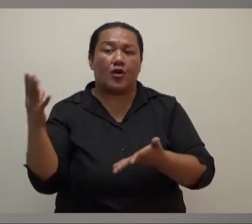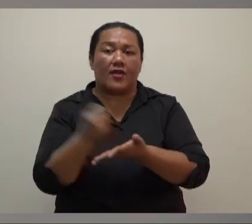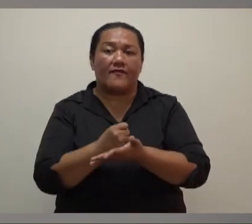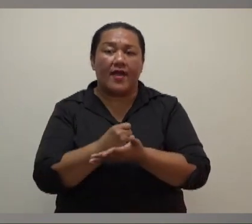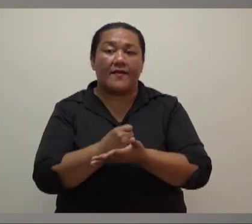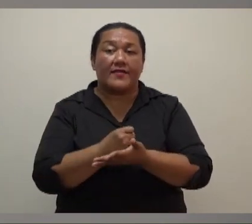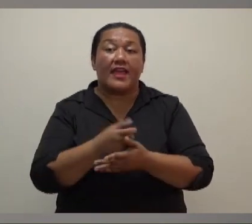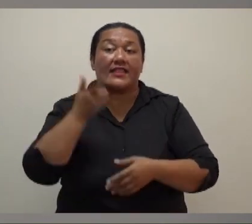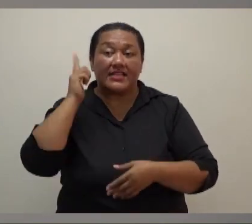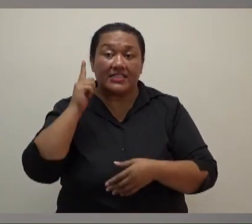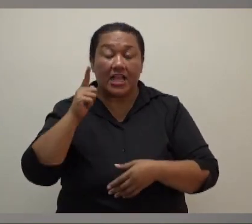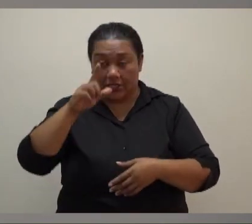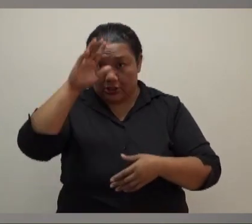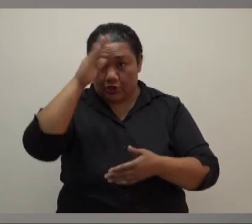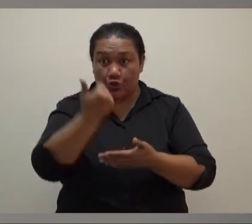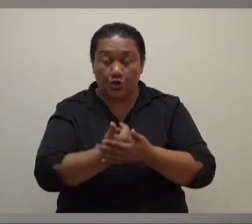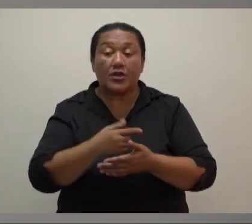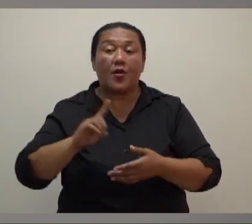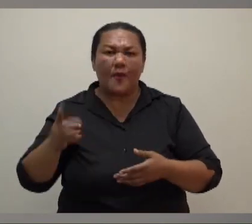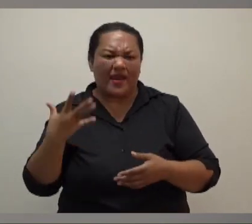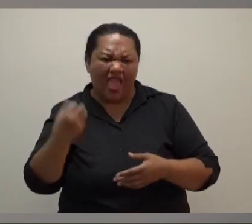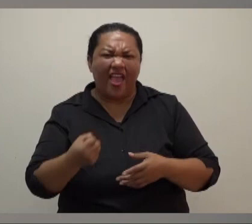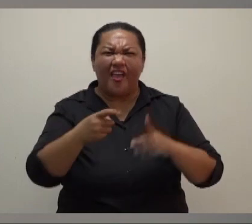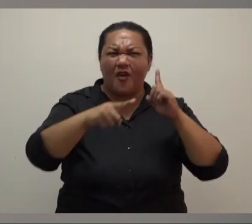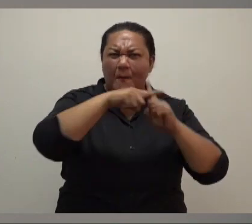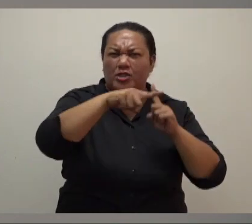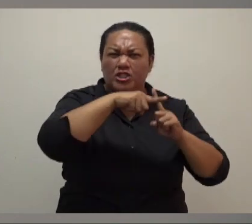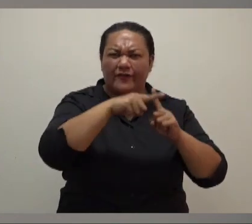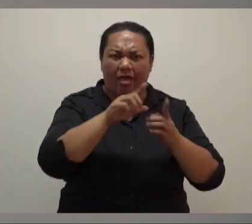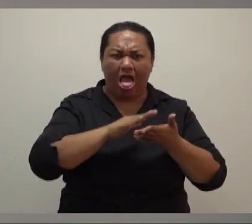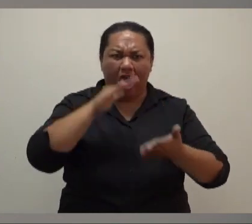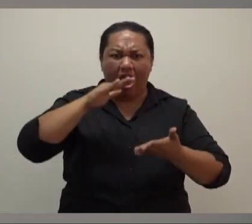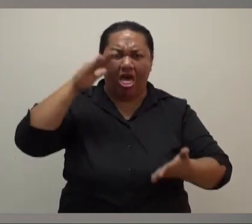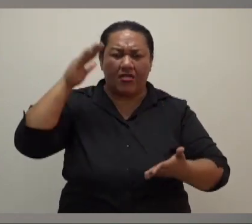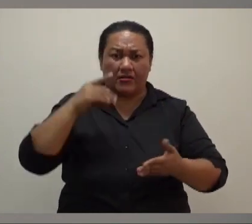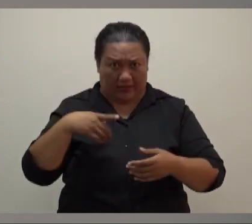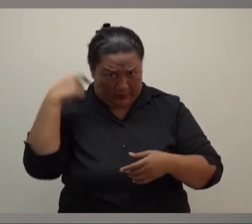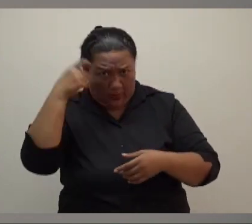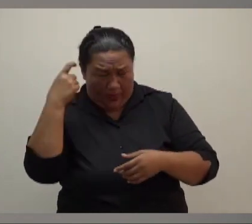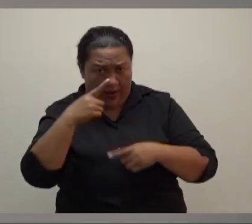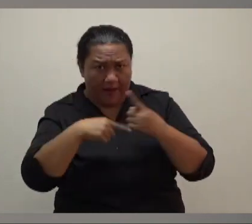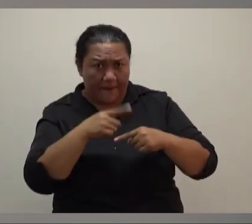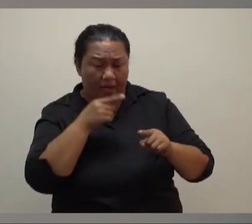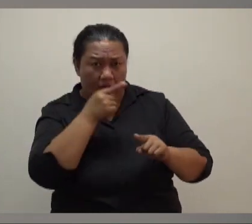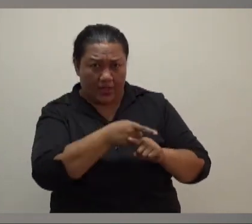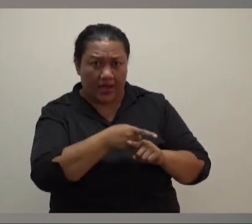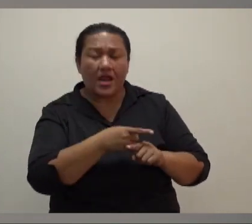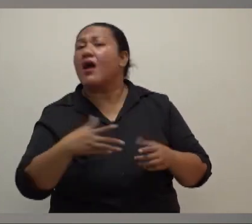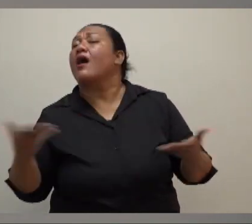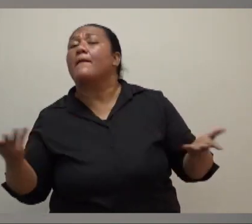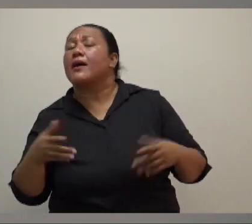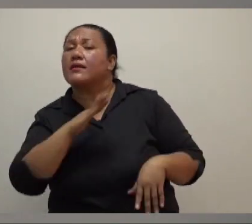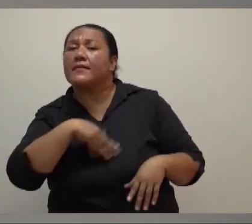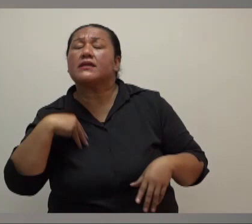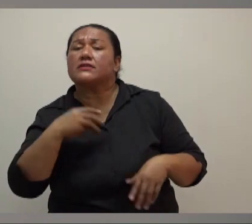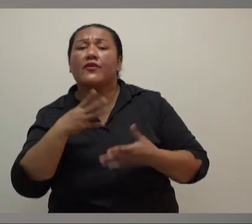have also tested positive in schools. They are concerned about this information just in terms of, I know the minister of education is not here, just in